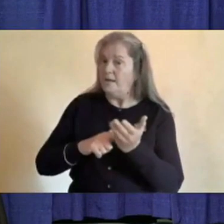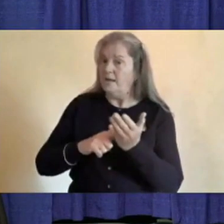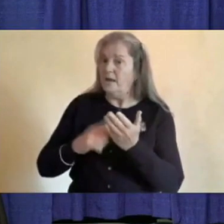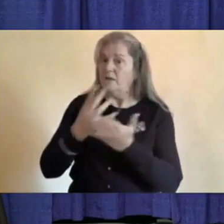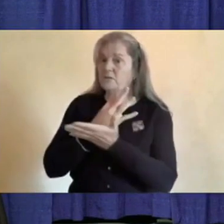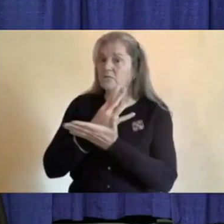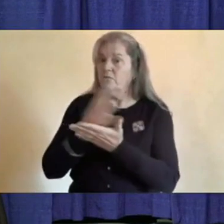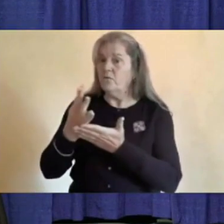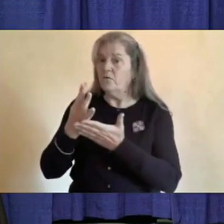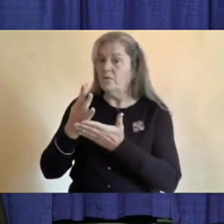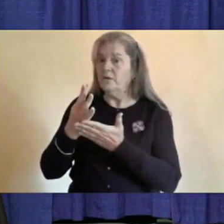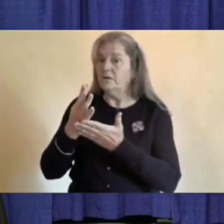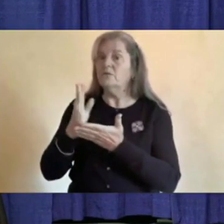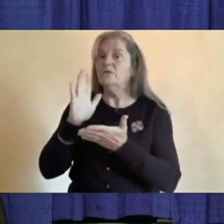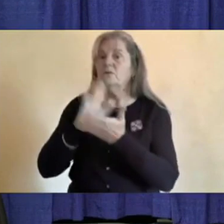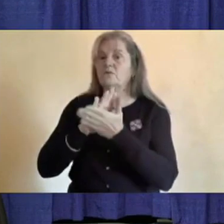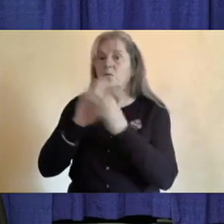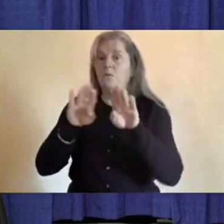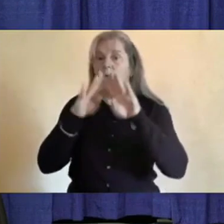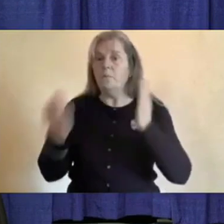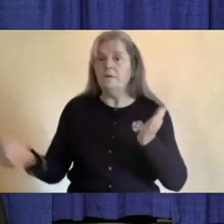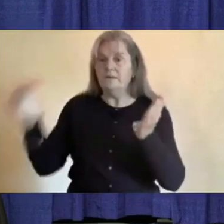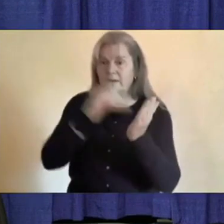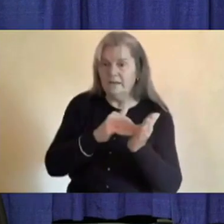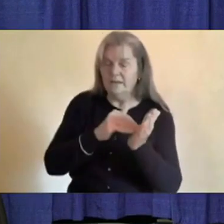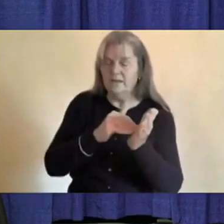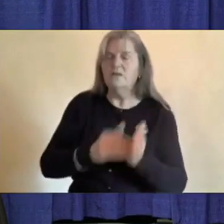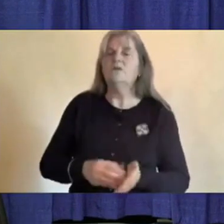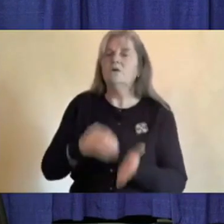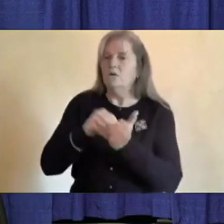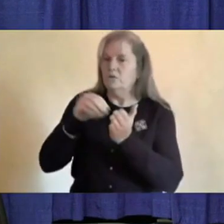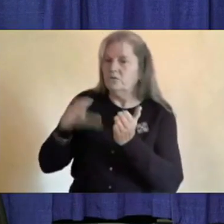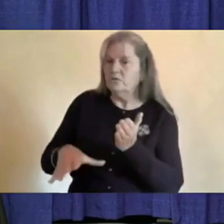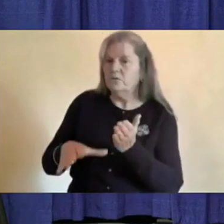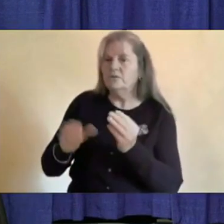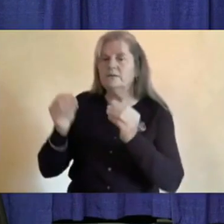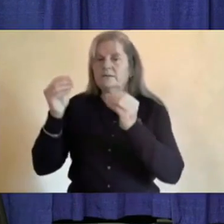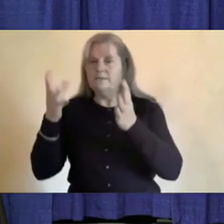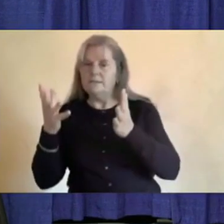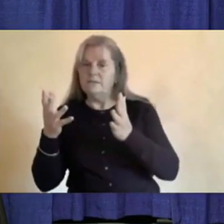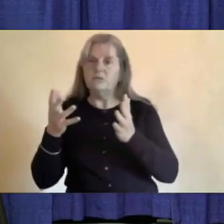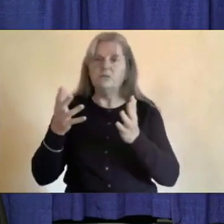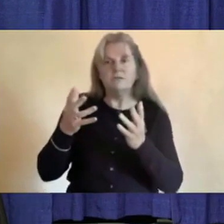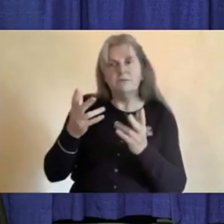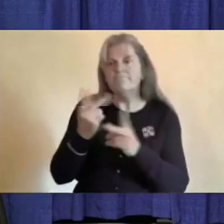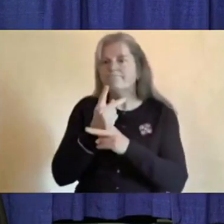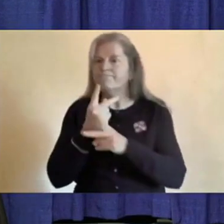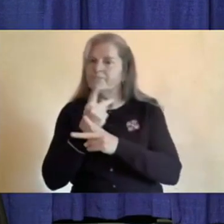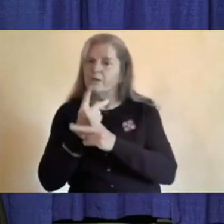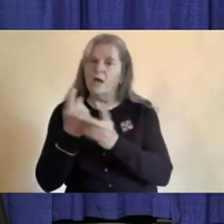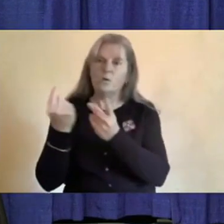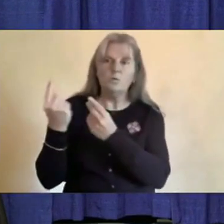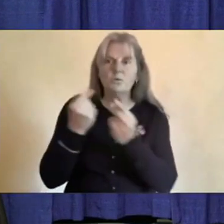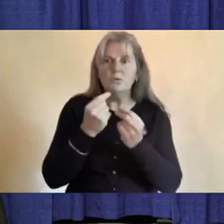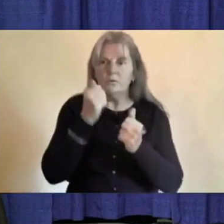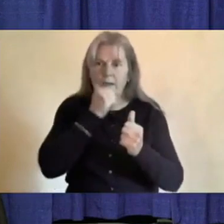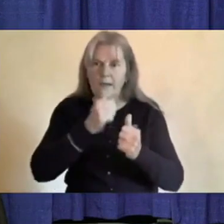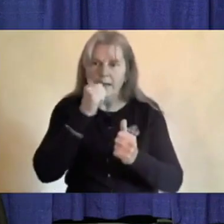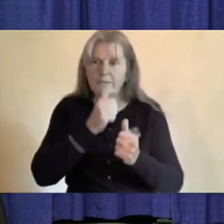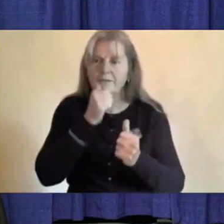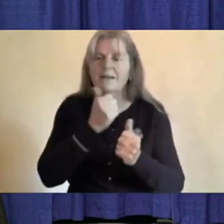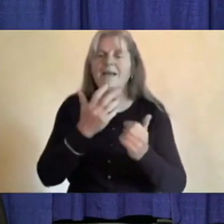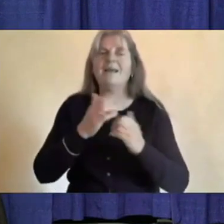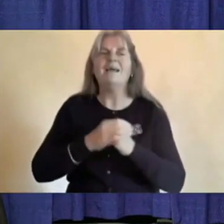students and staff continue to adapt and settle in very well. Every additional day that